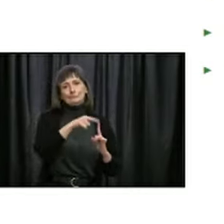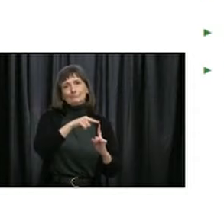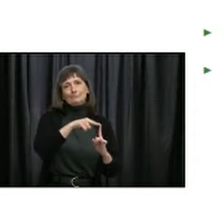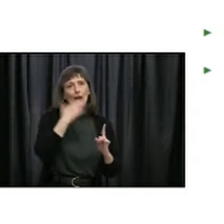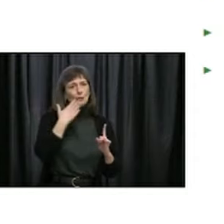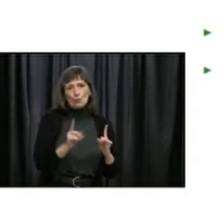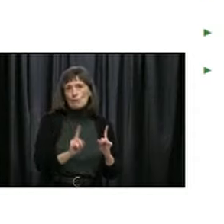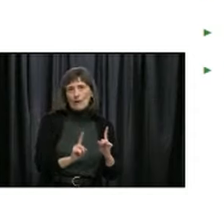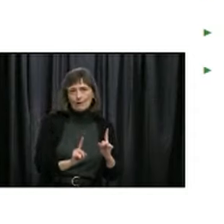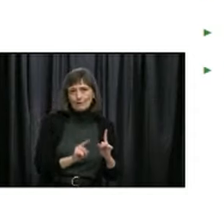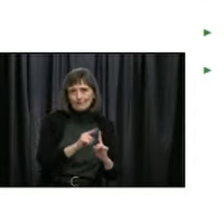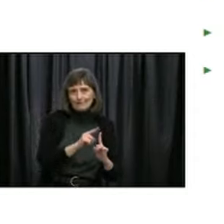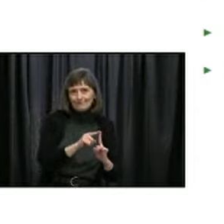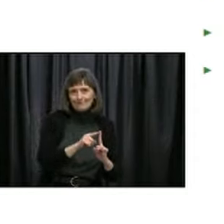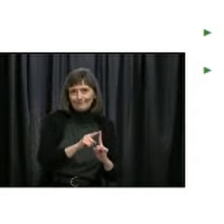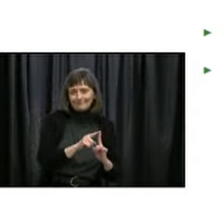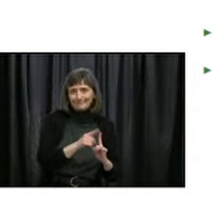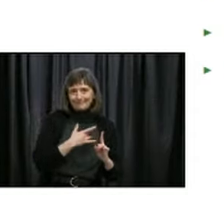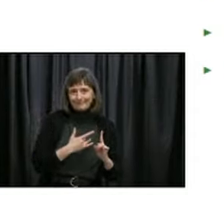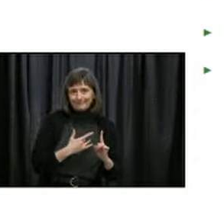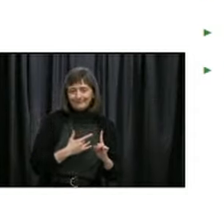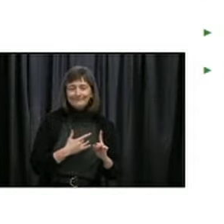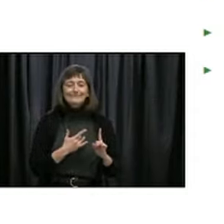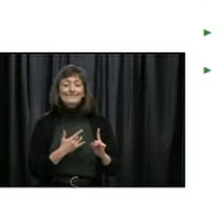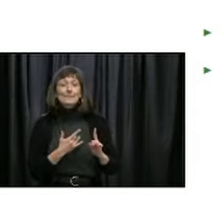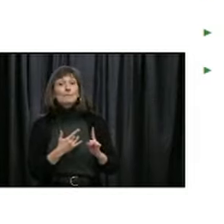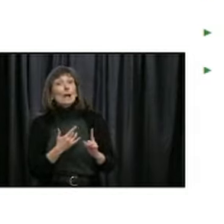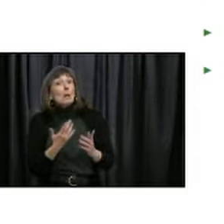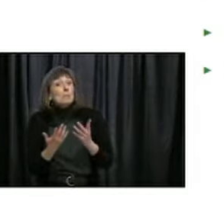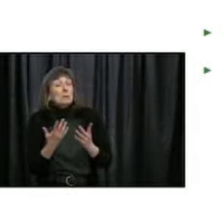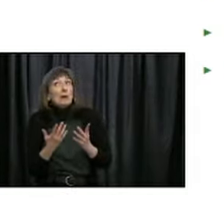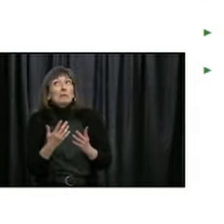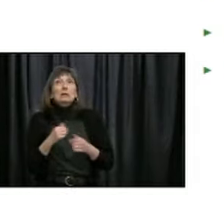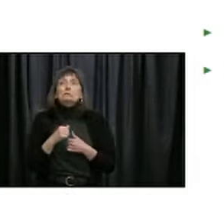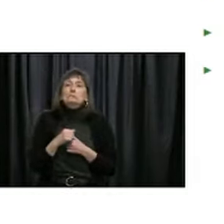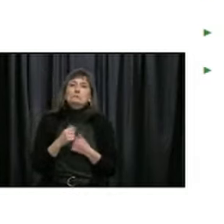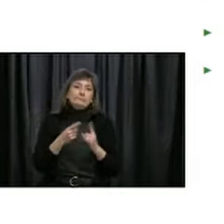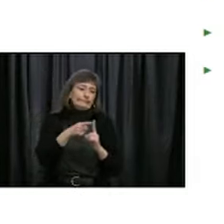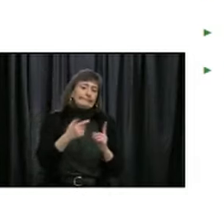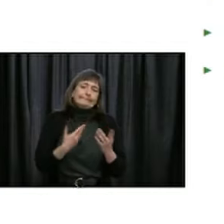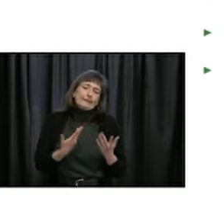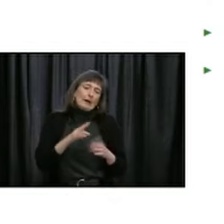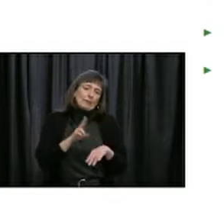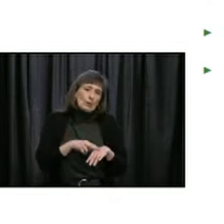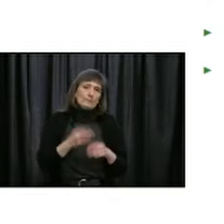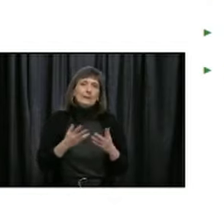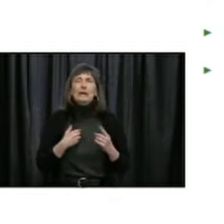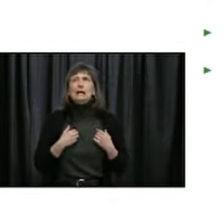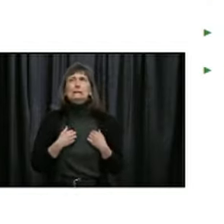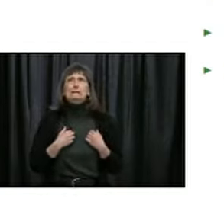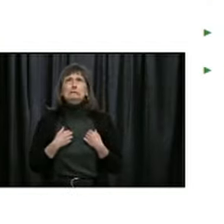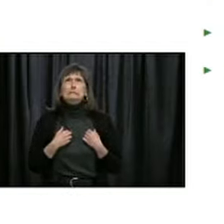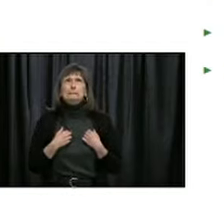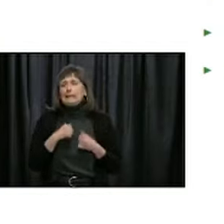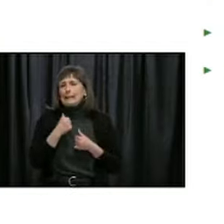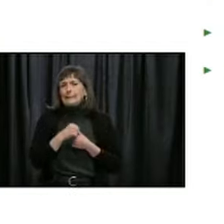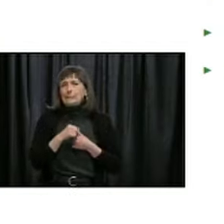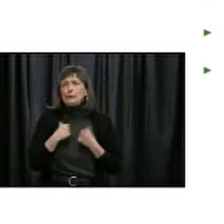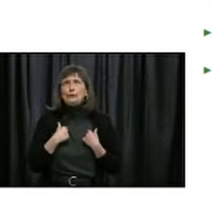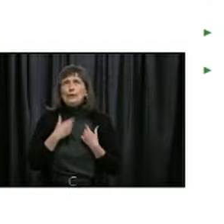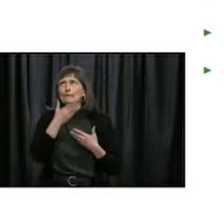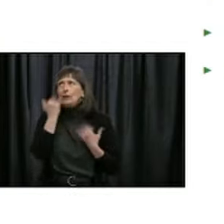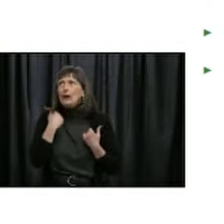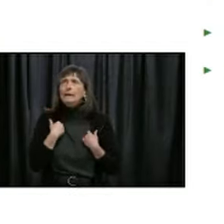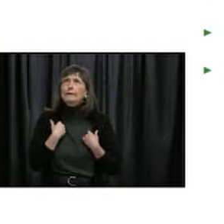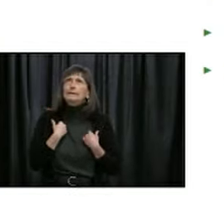But we also have to remember that cases such as this could just be that somebody can't remember where their contact came from. And